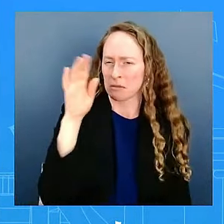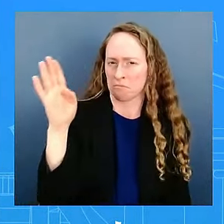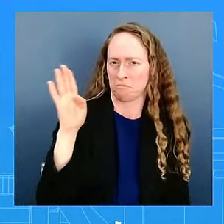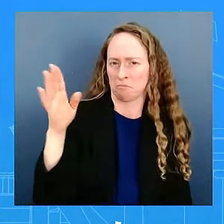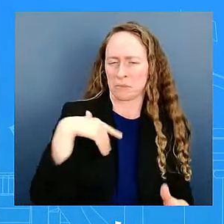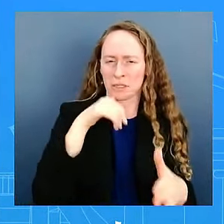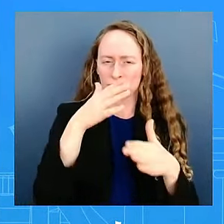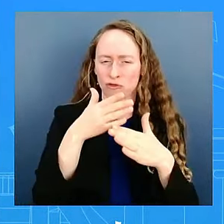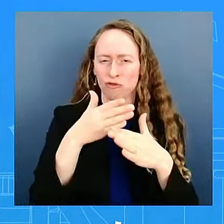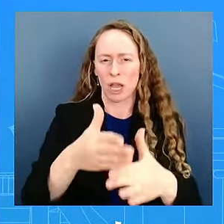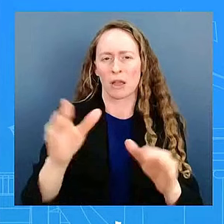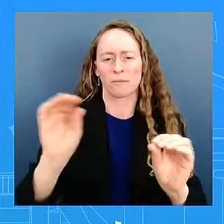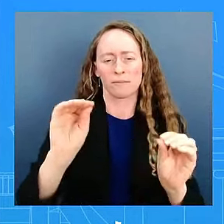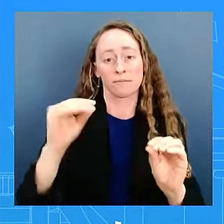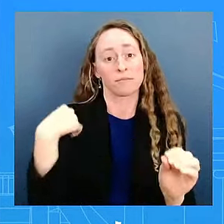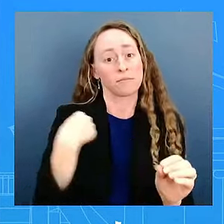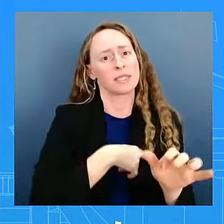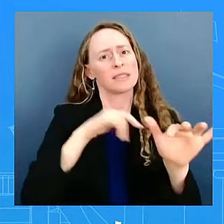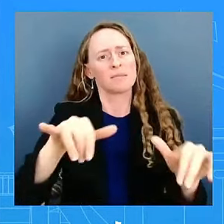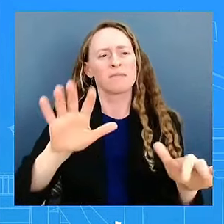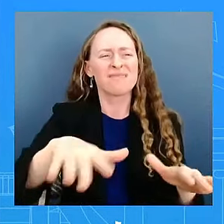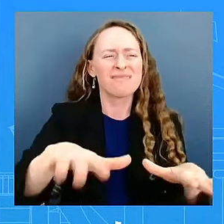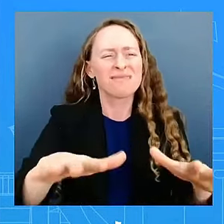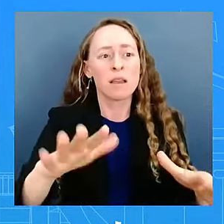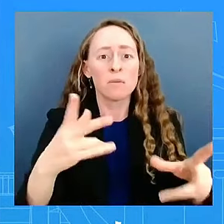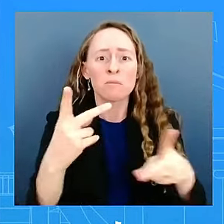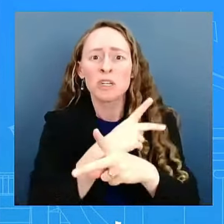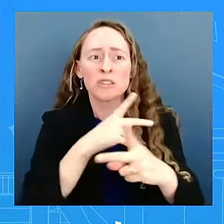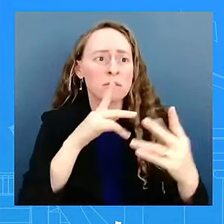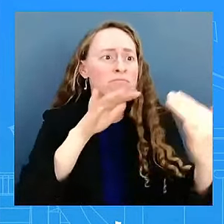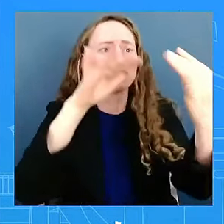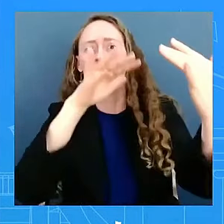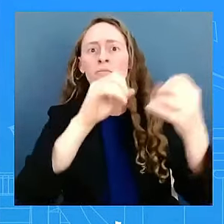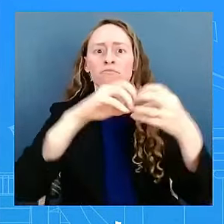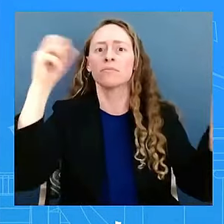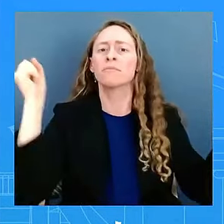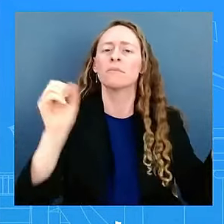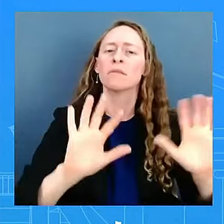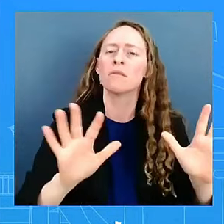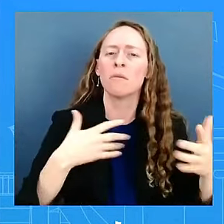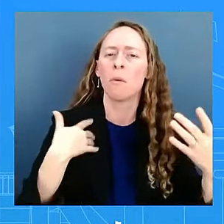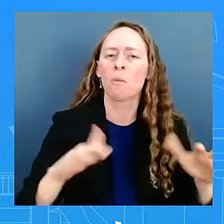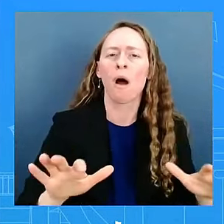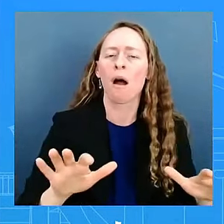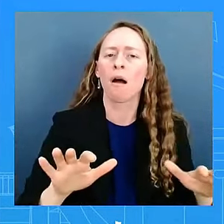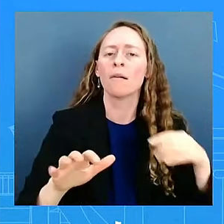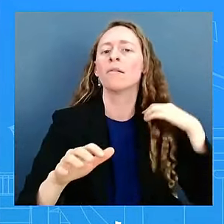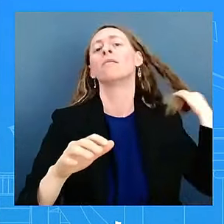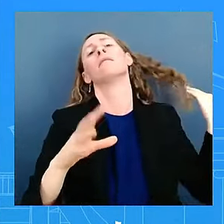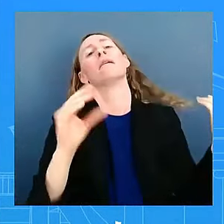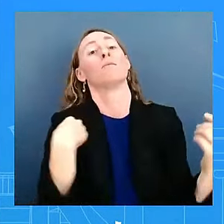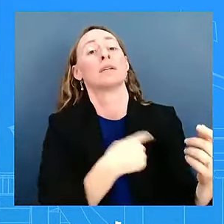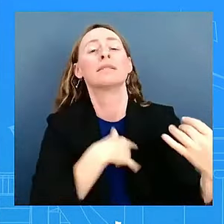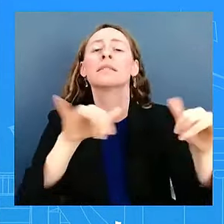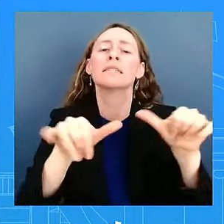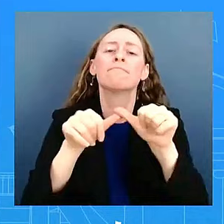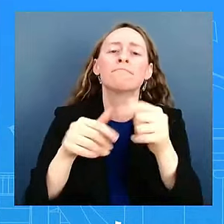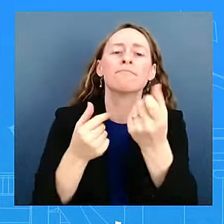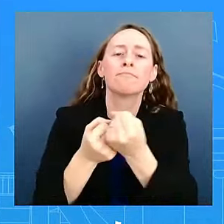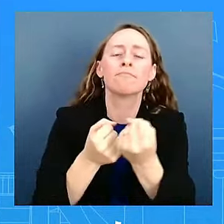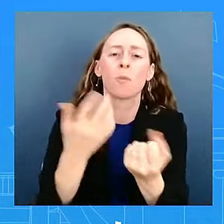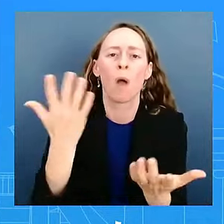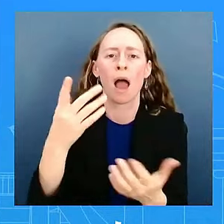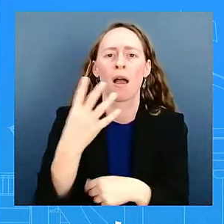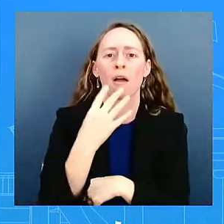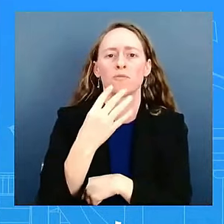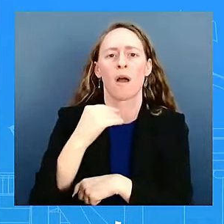been working very hard, and are today, to make sure Israel has what it needs to defend itself. Can you tell us, was the president briefed on this last night